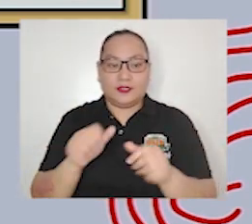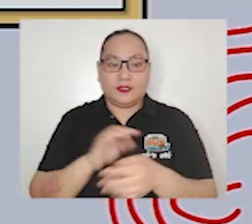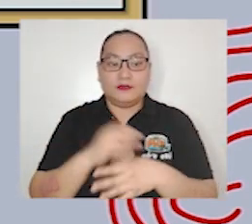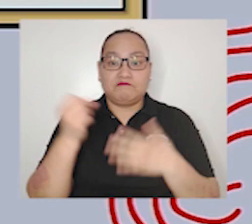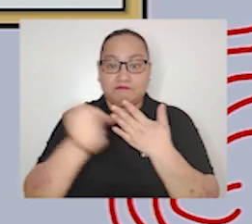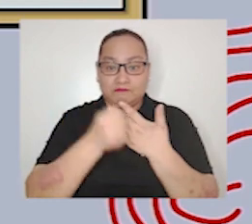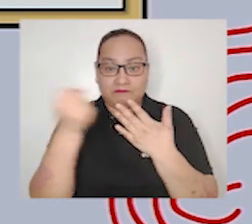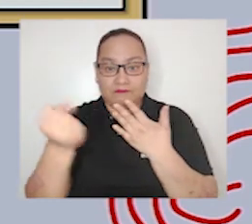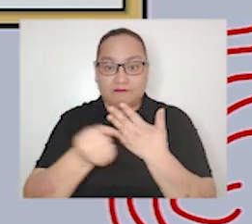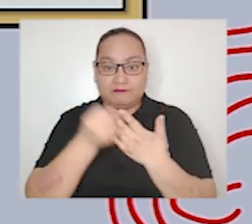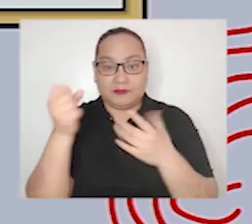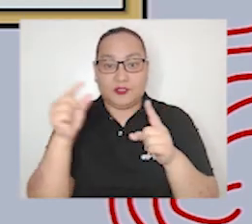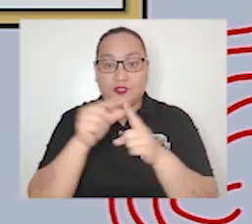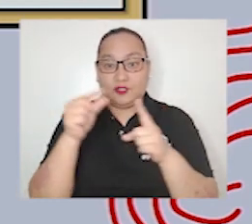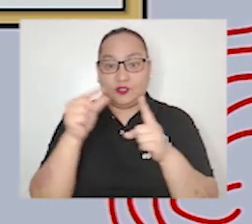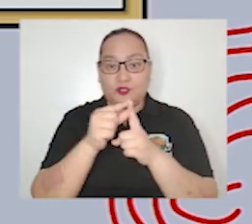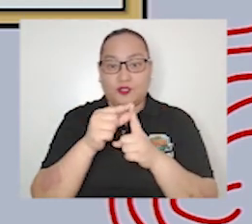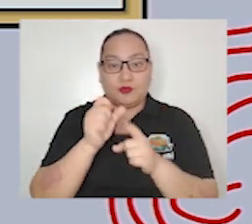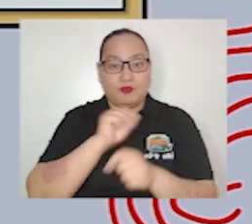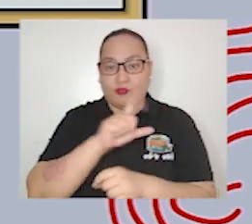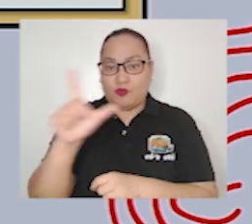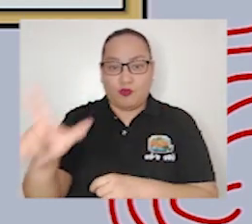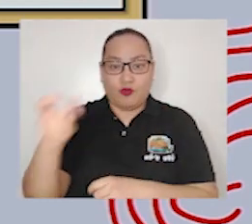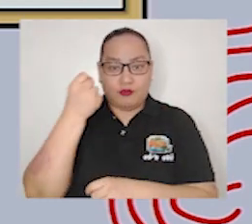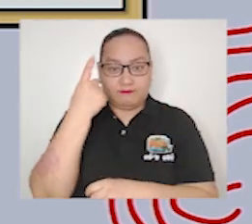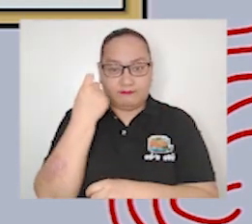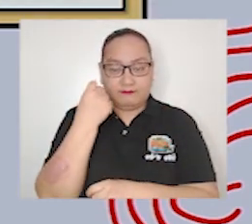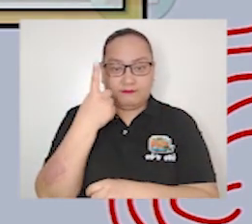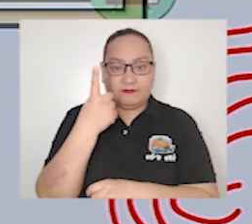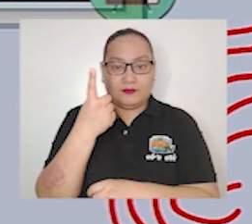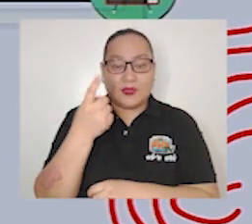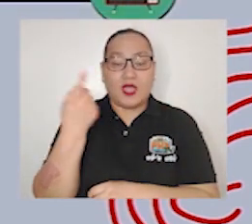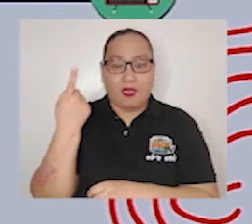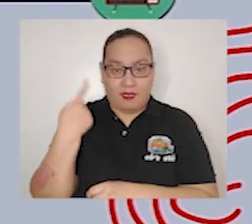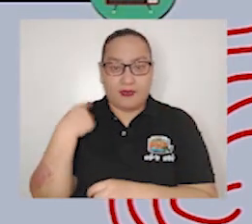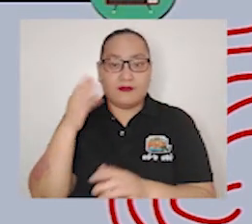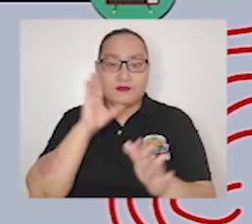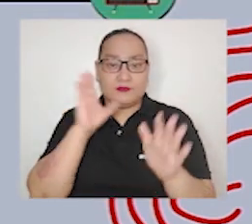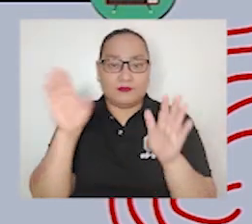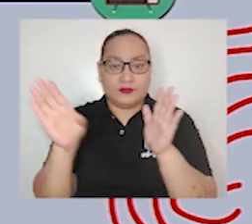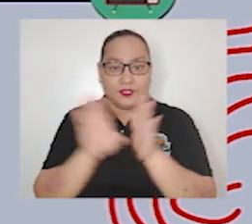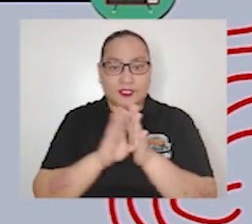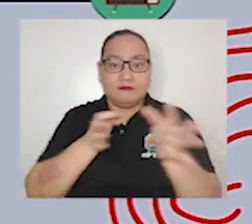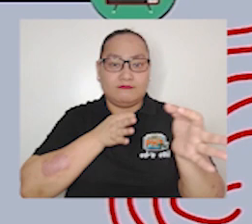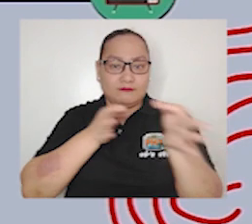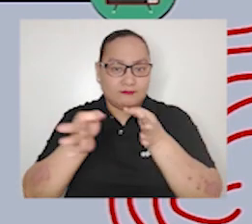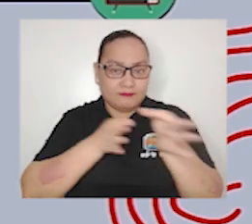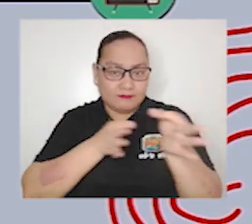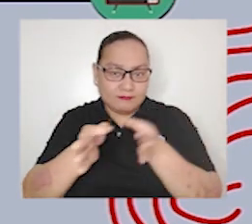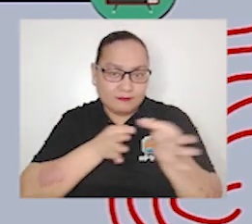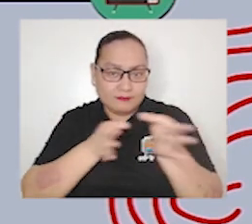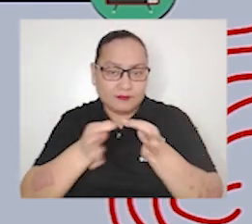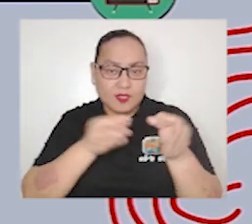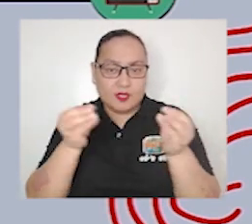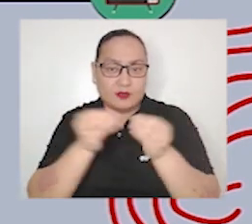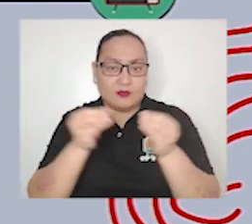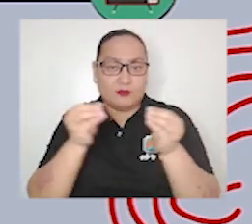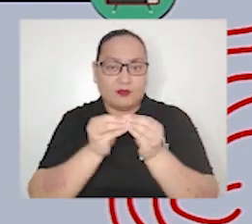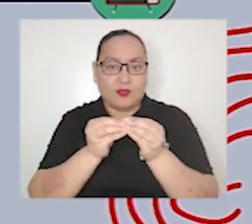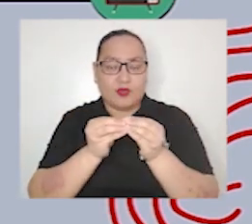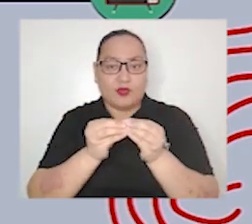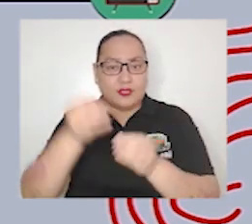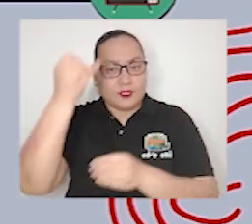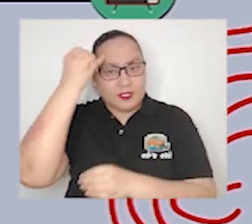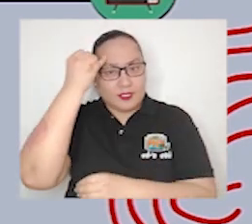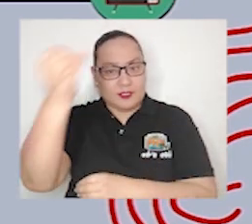included features to explain better the ideas intended to be imparted to